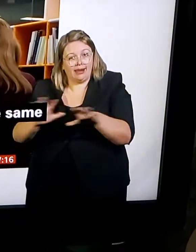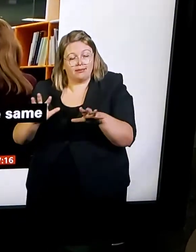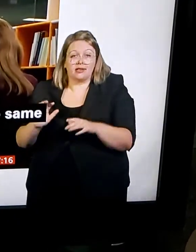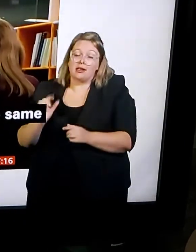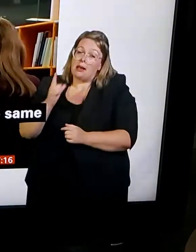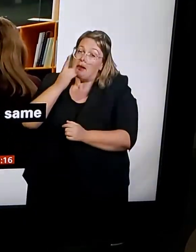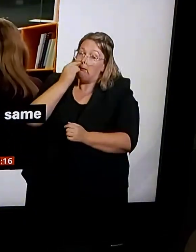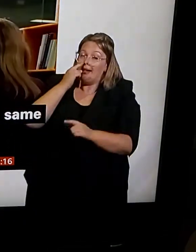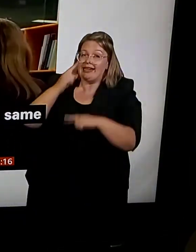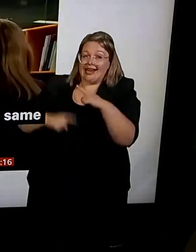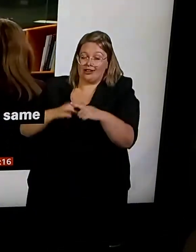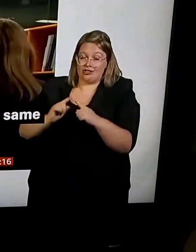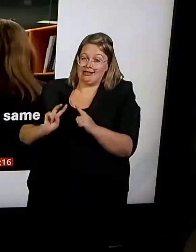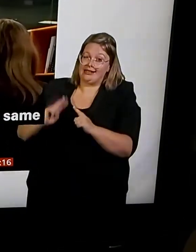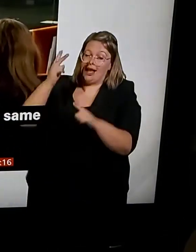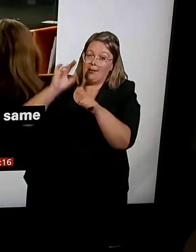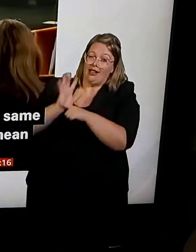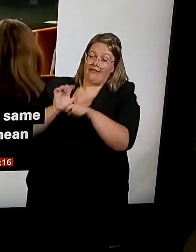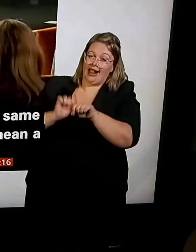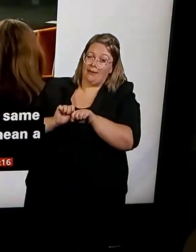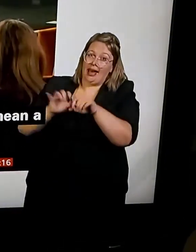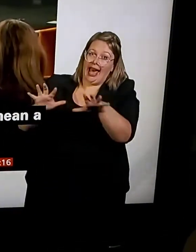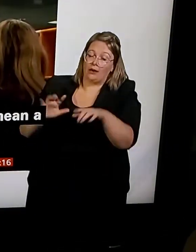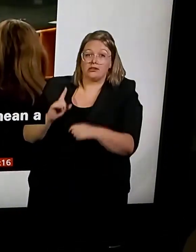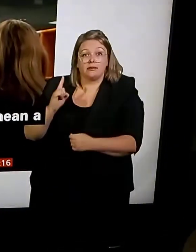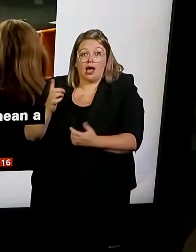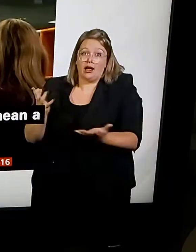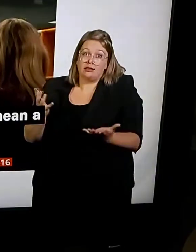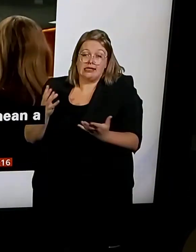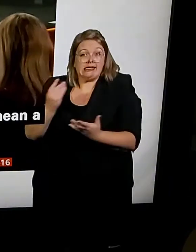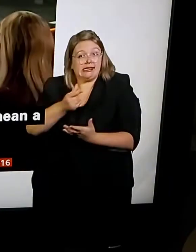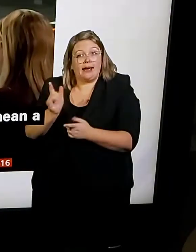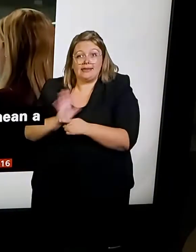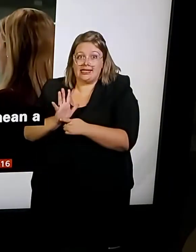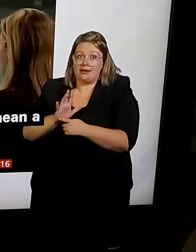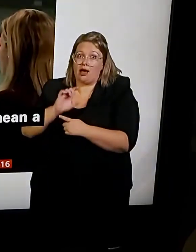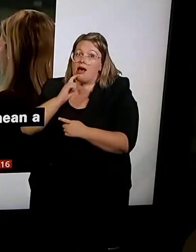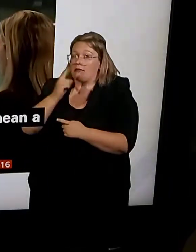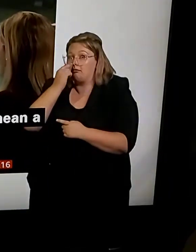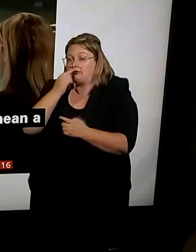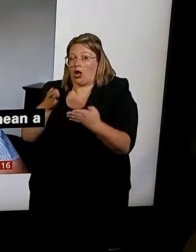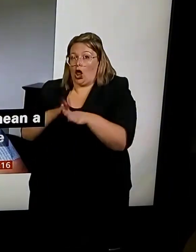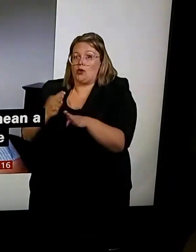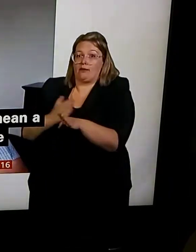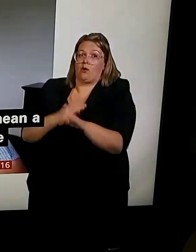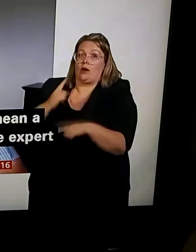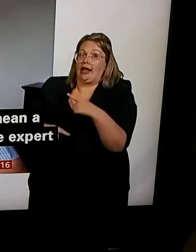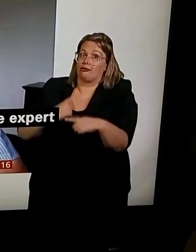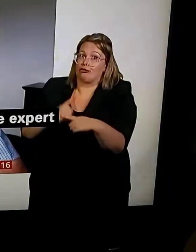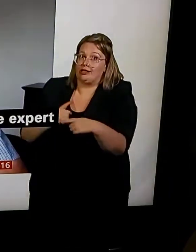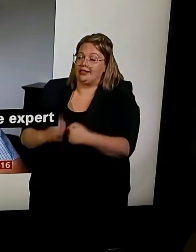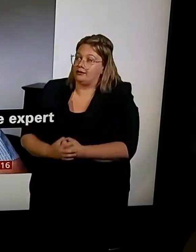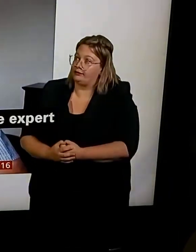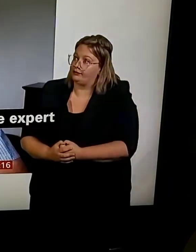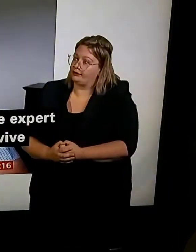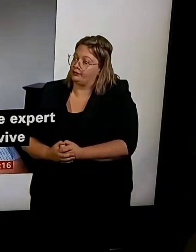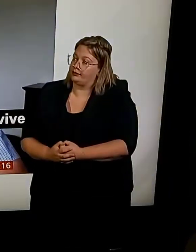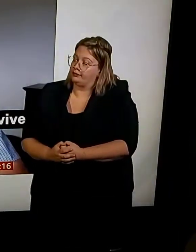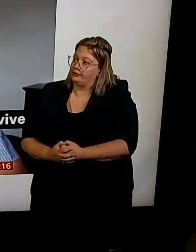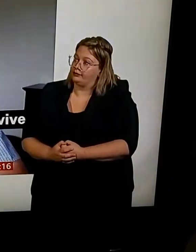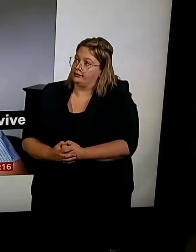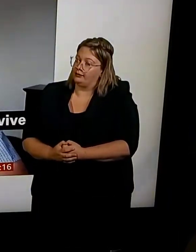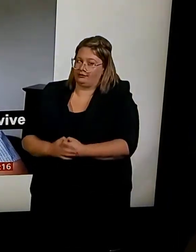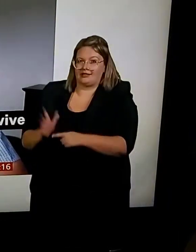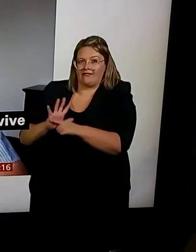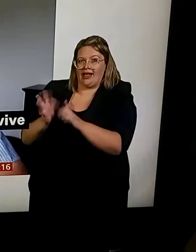Every part of it has given the time some value as well. I would like to see my friends and family, but the project's